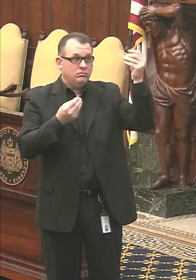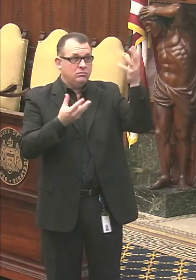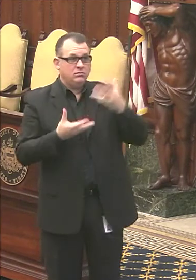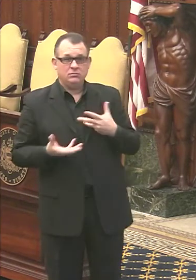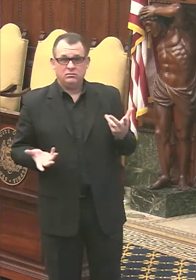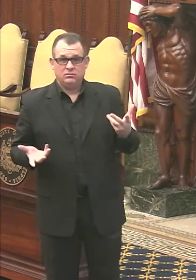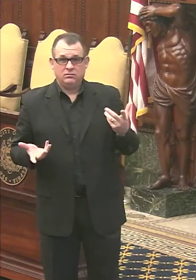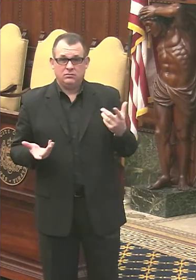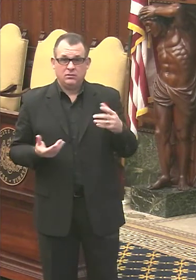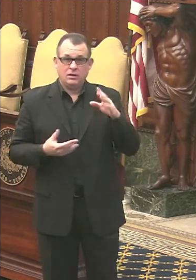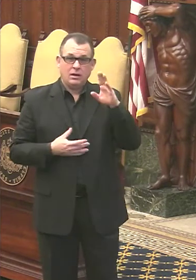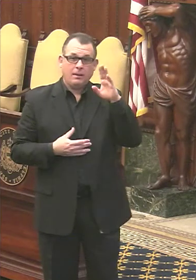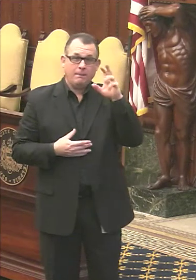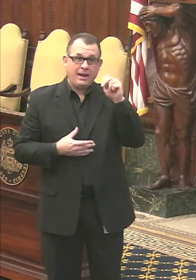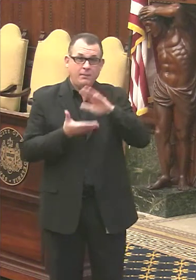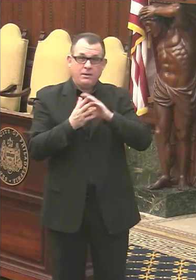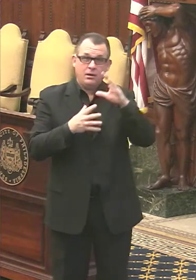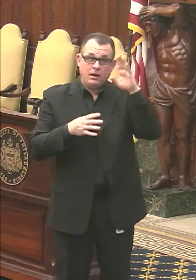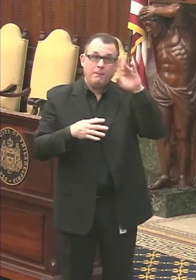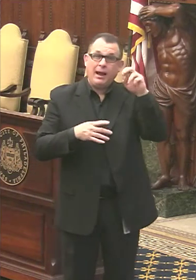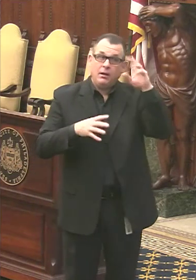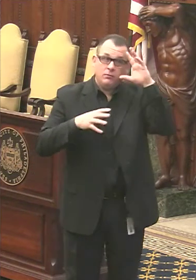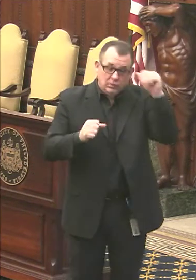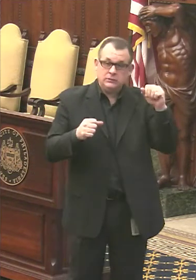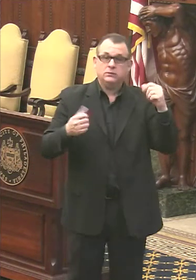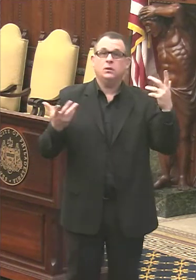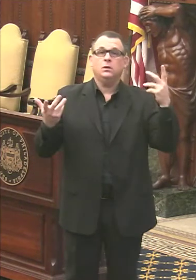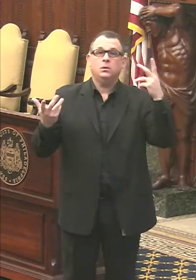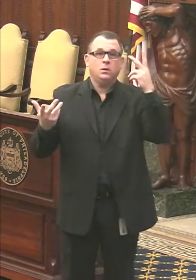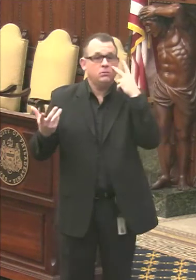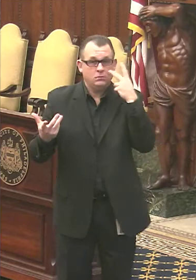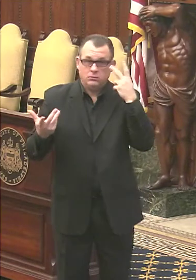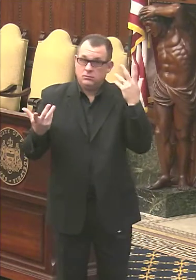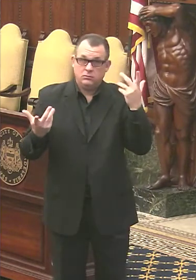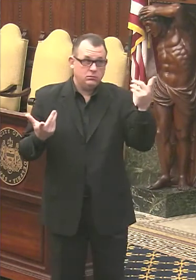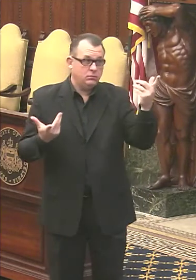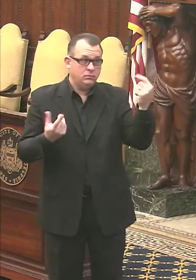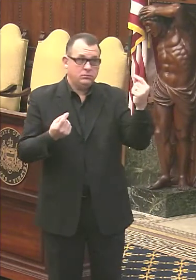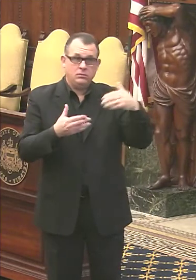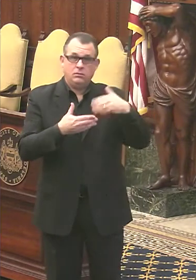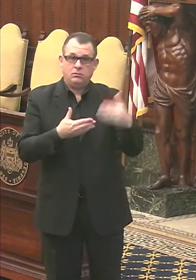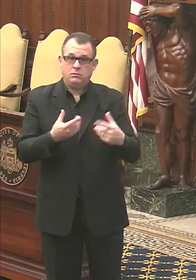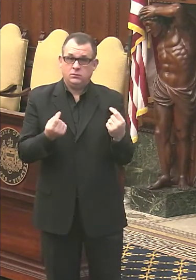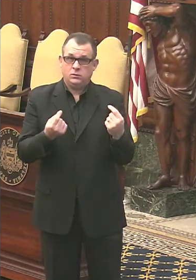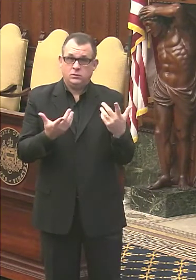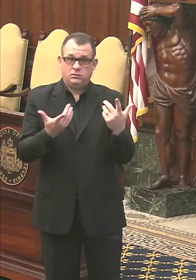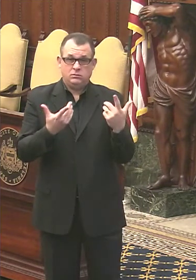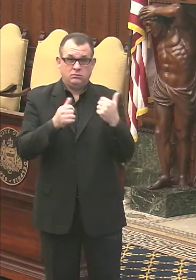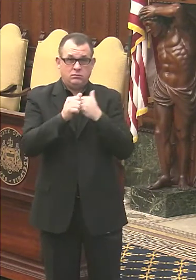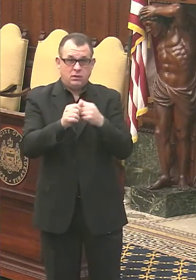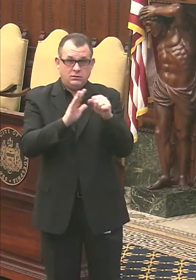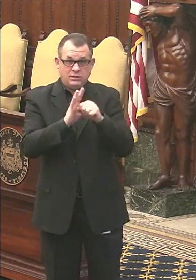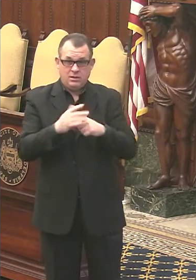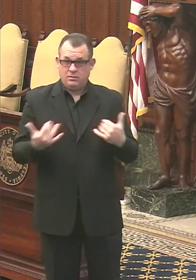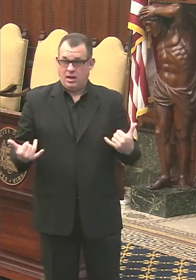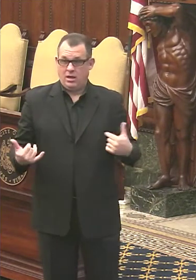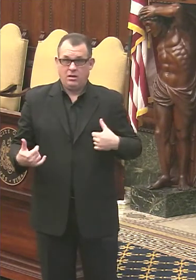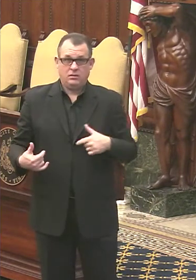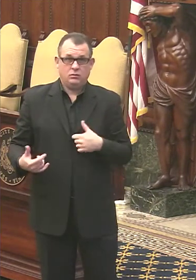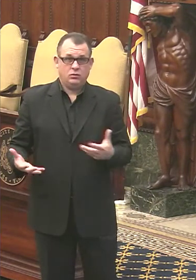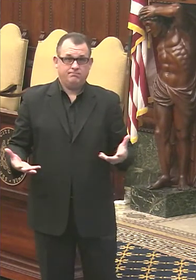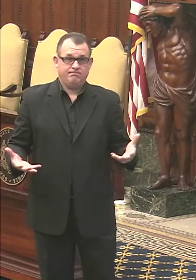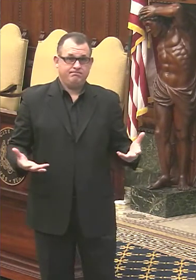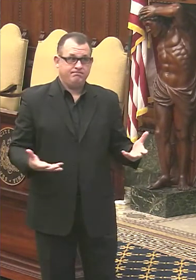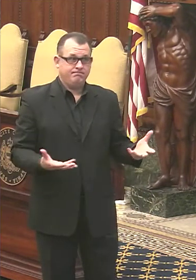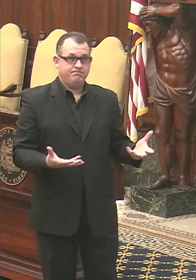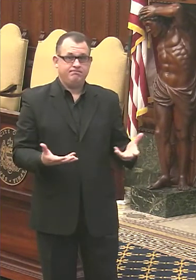Biden administration when it comes to, uh, resources for cities and states. I mean, we're, we're still, you know, we're, we're still